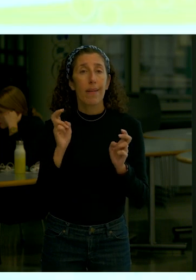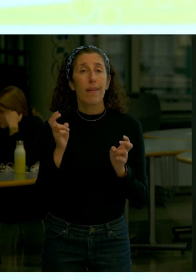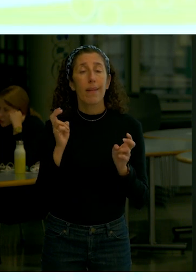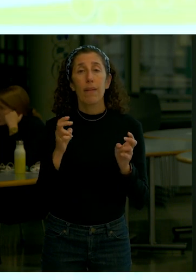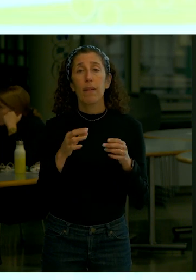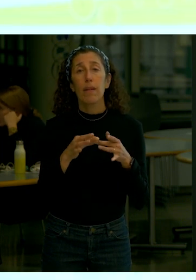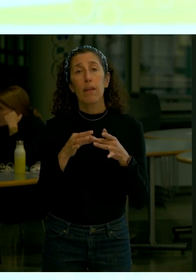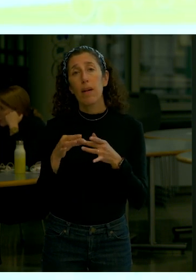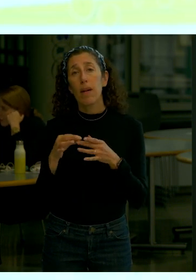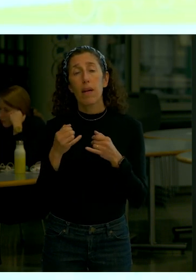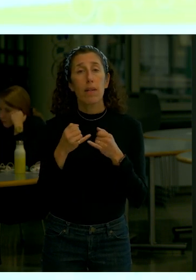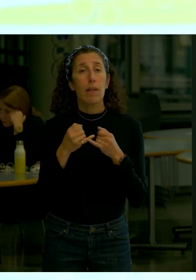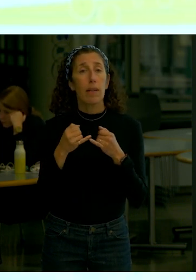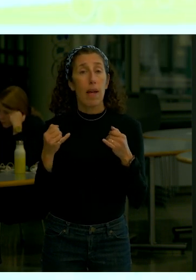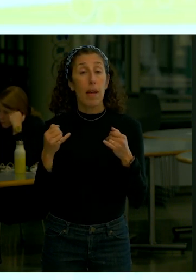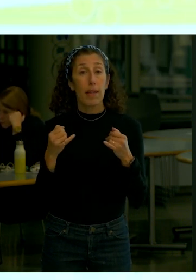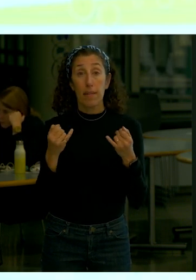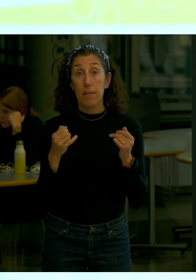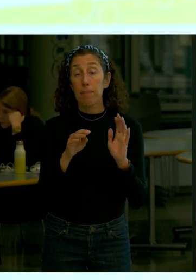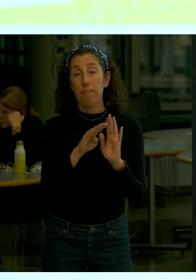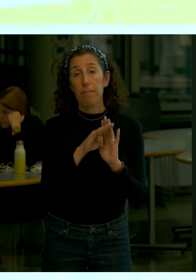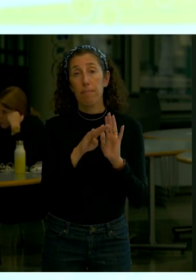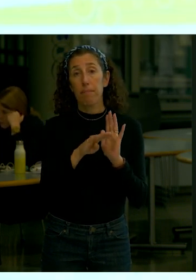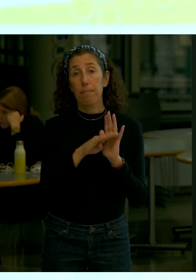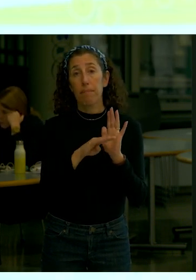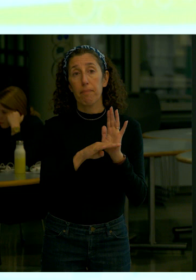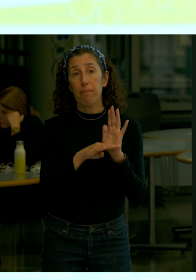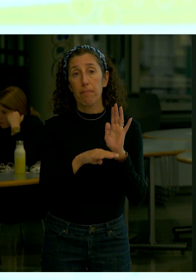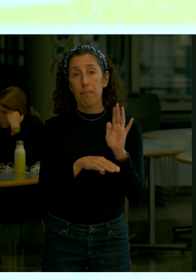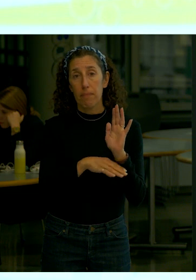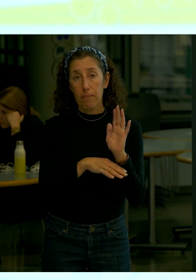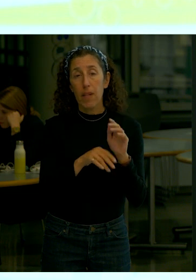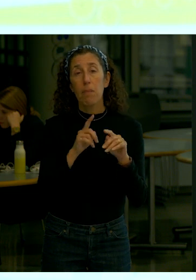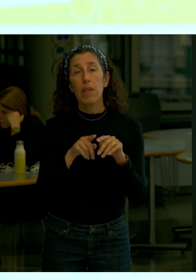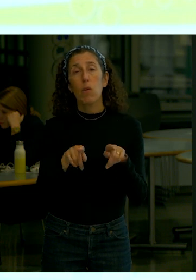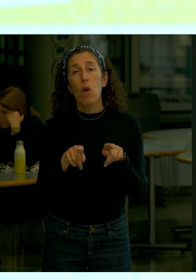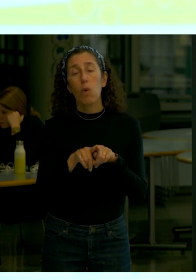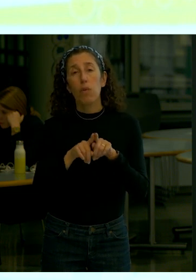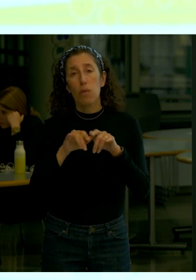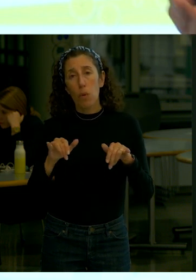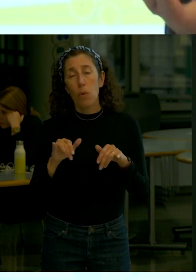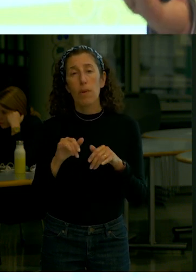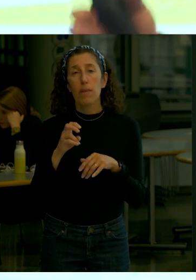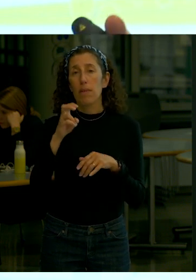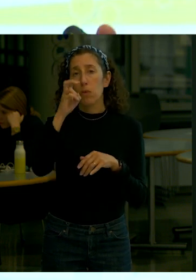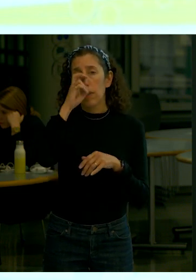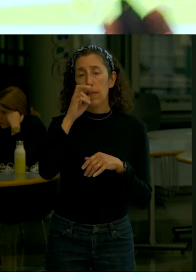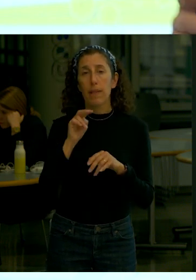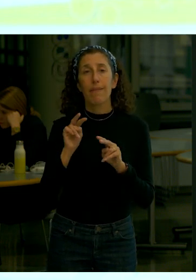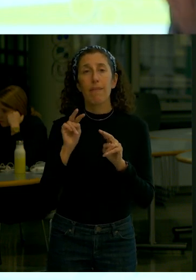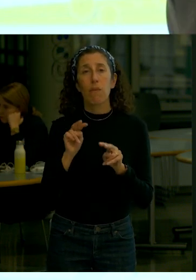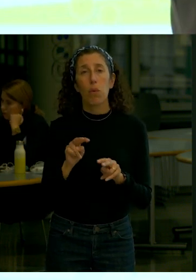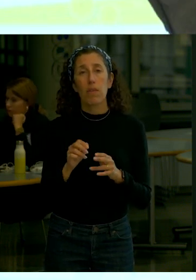that are called out as such but FEMA relatively strictly enforces them for the most part let me give you an example